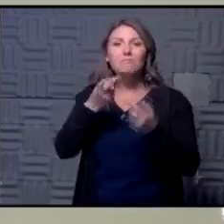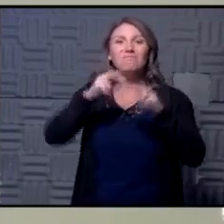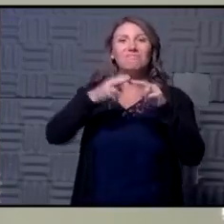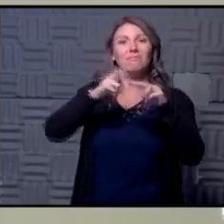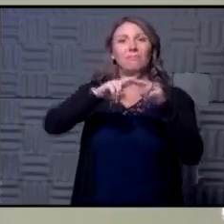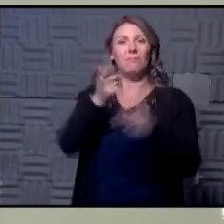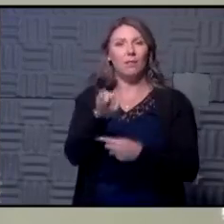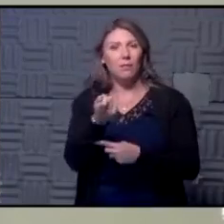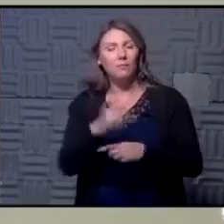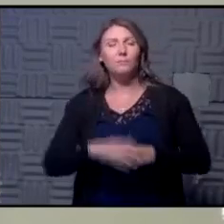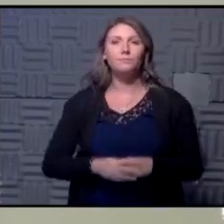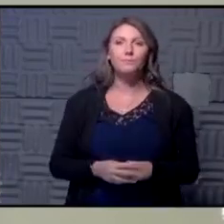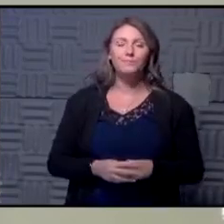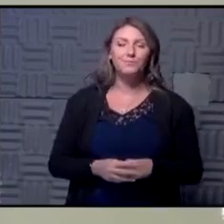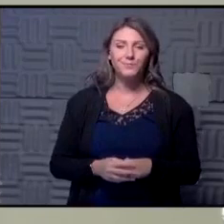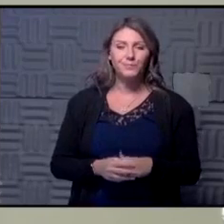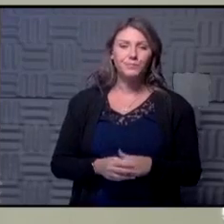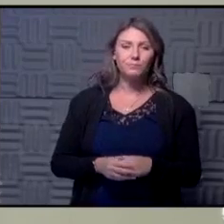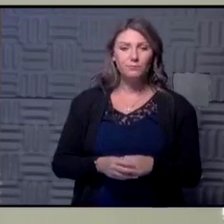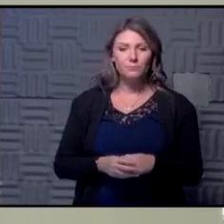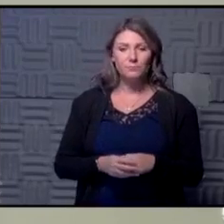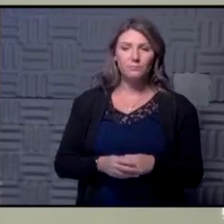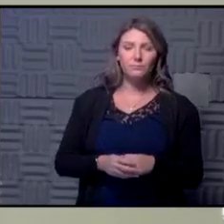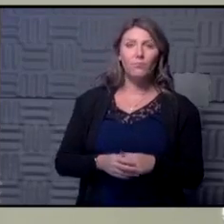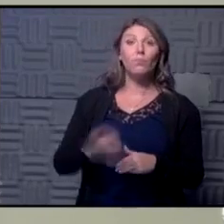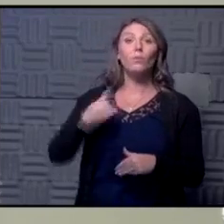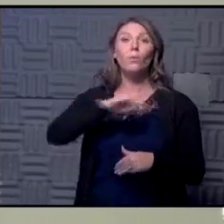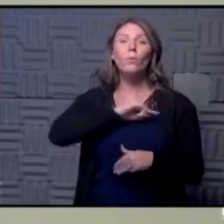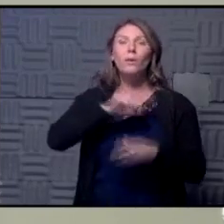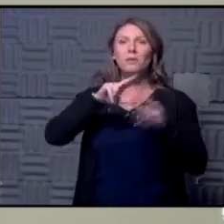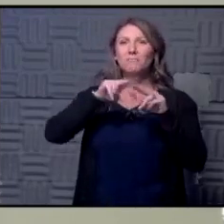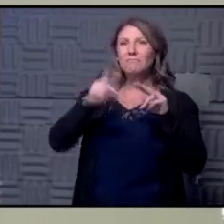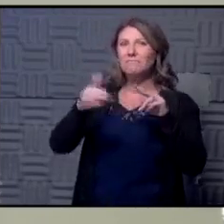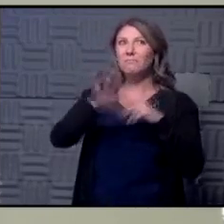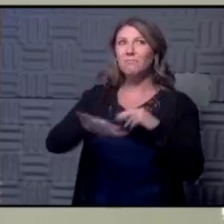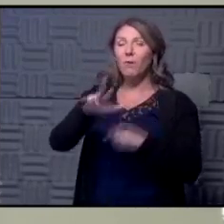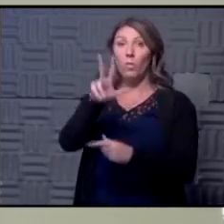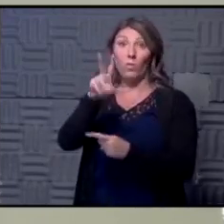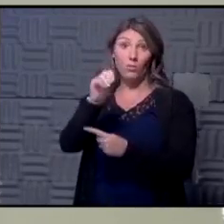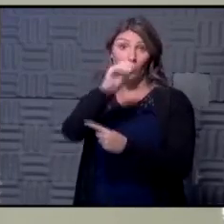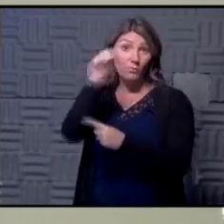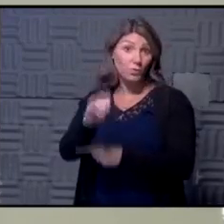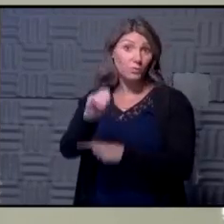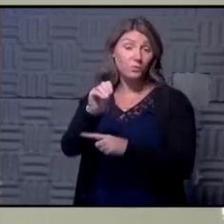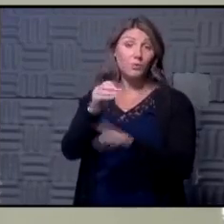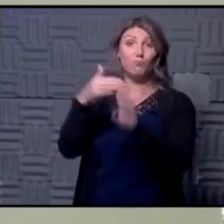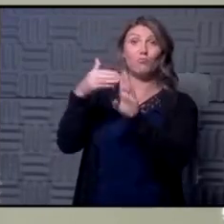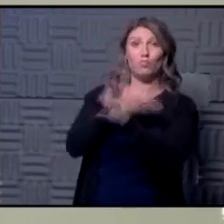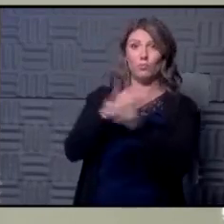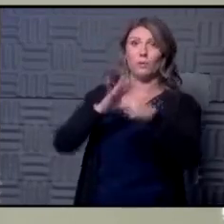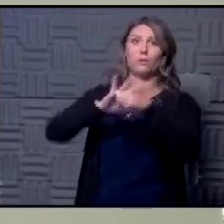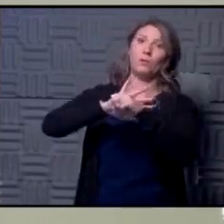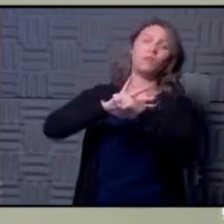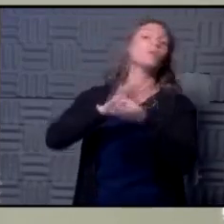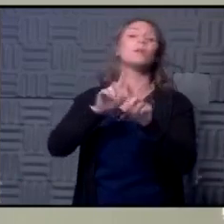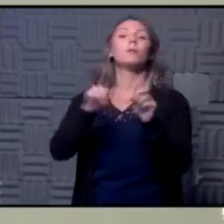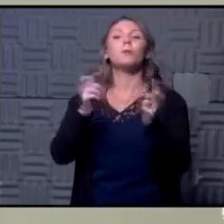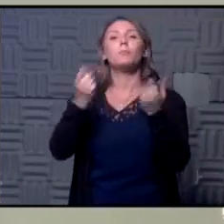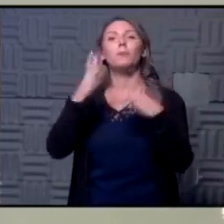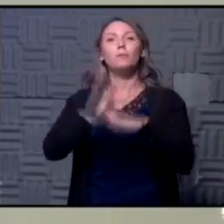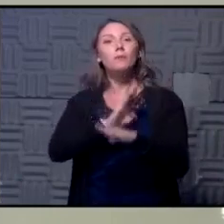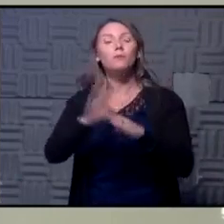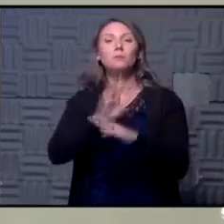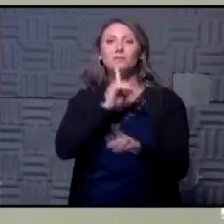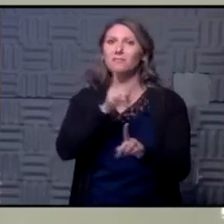so so we are down about 30% from where we were before but a number of businesses are still